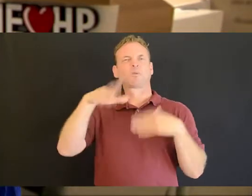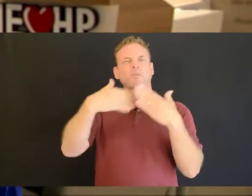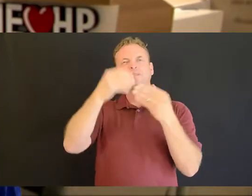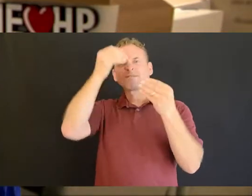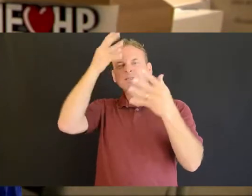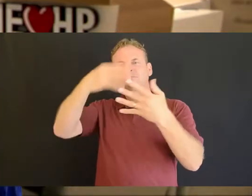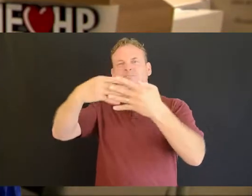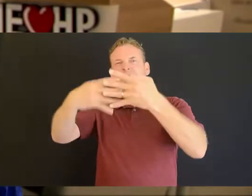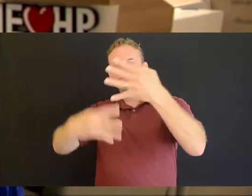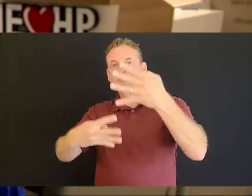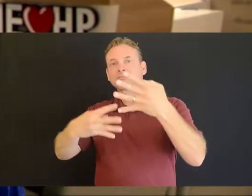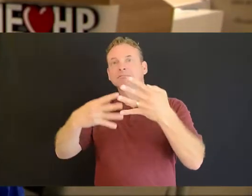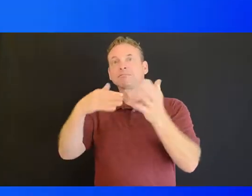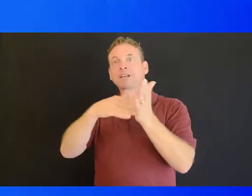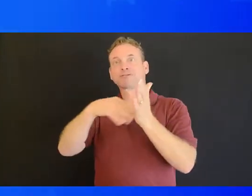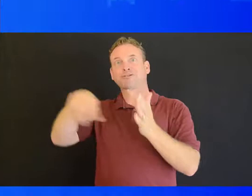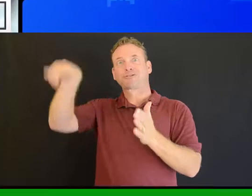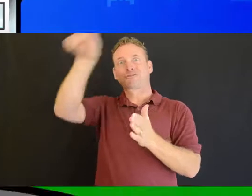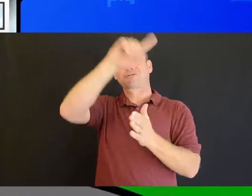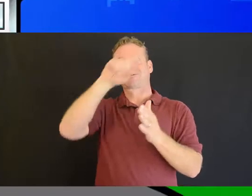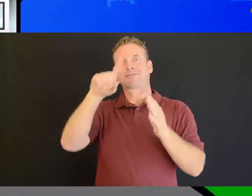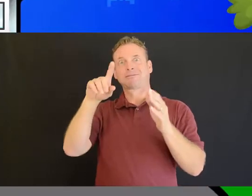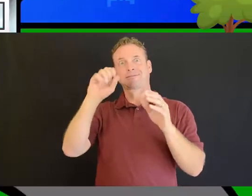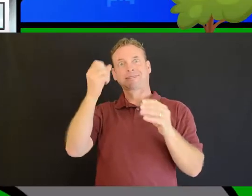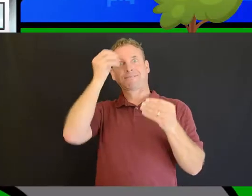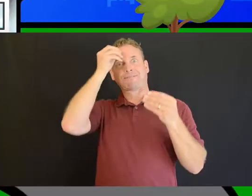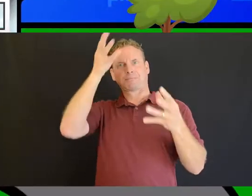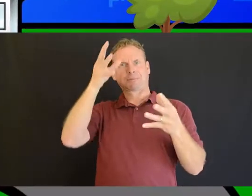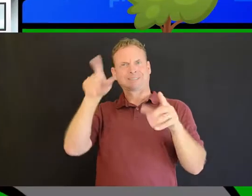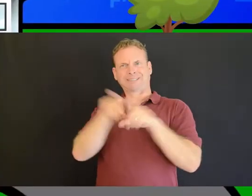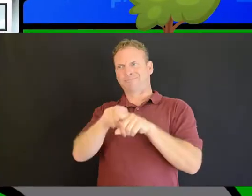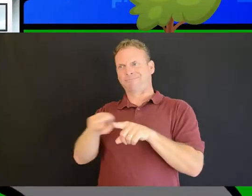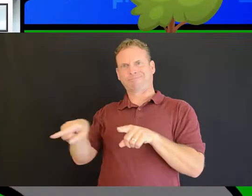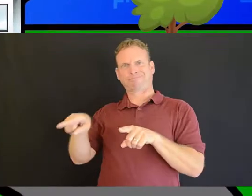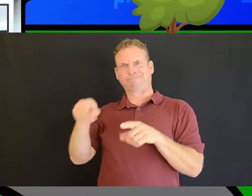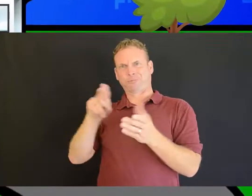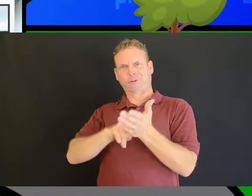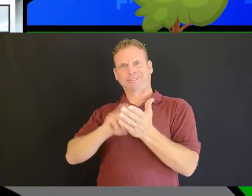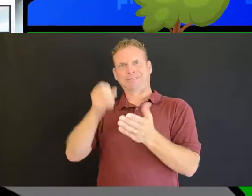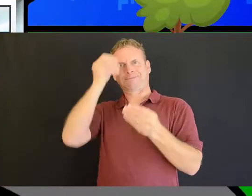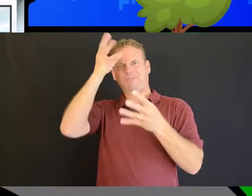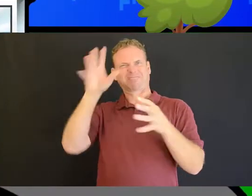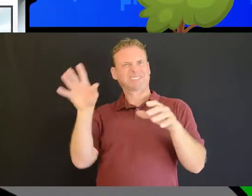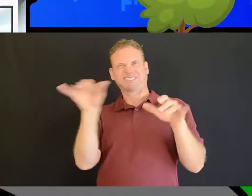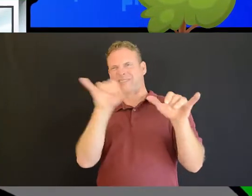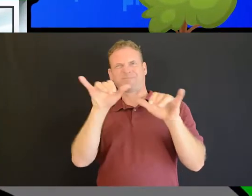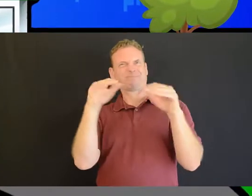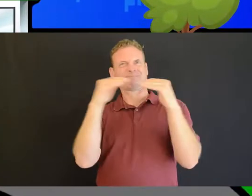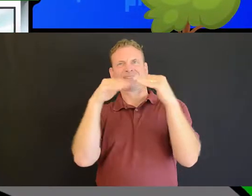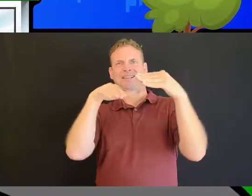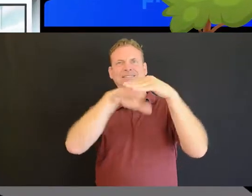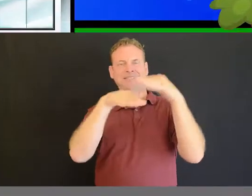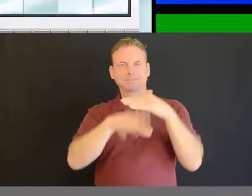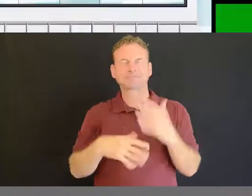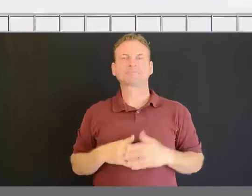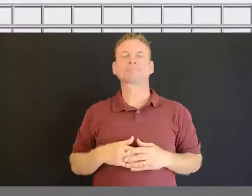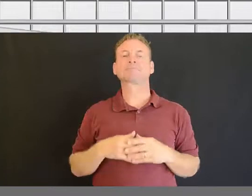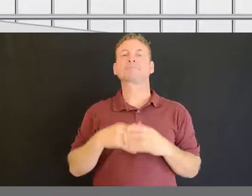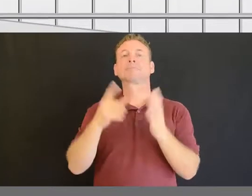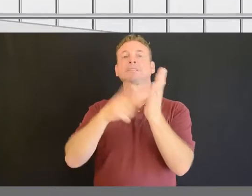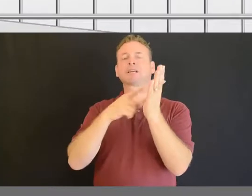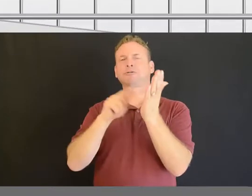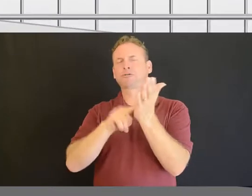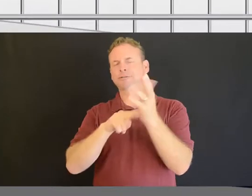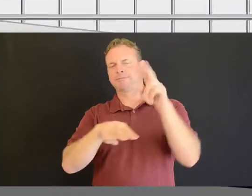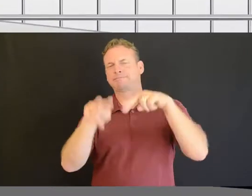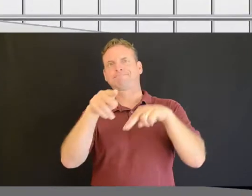to handle any health problem. And if you need to see a doctor, the nurse will point you to a nearby urgent care clinic,